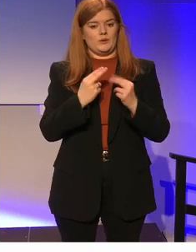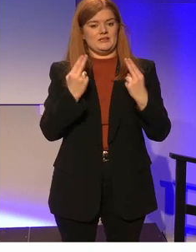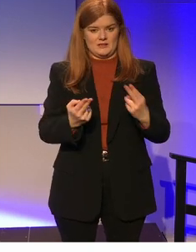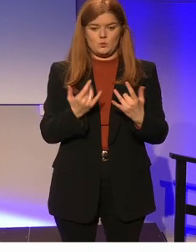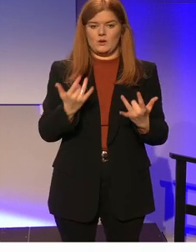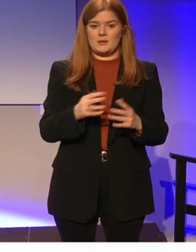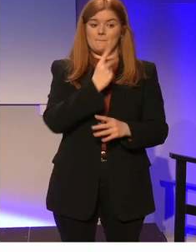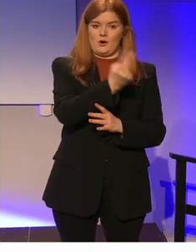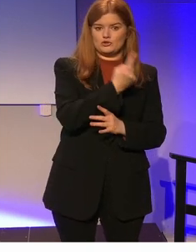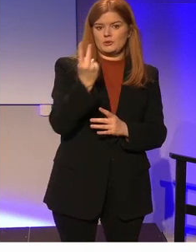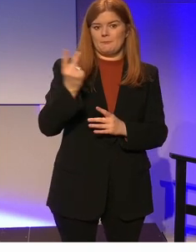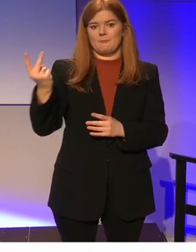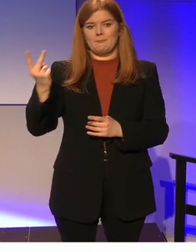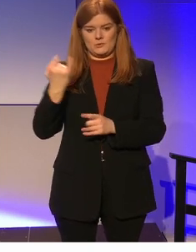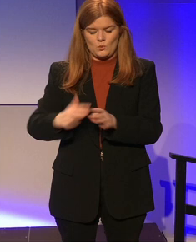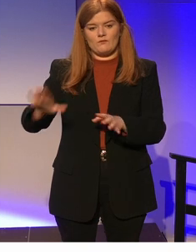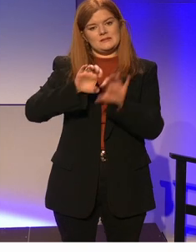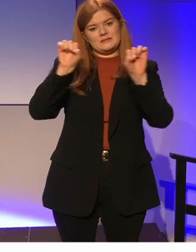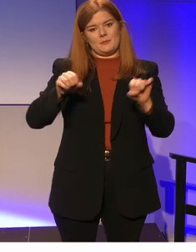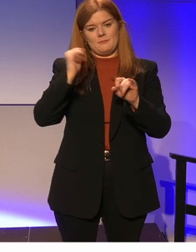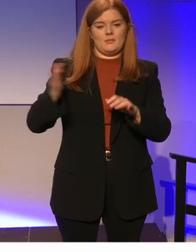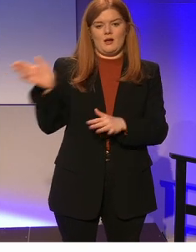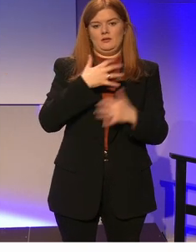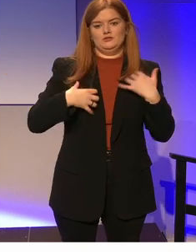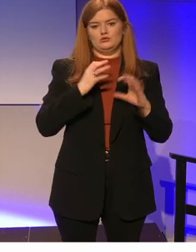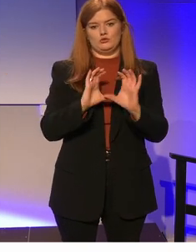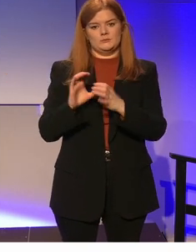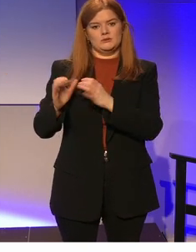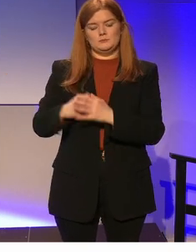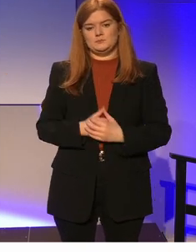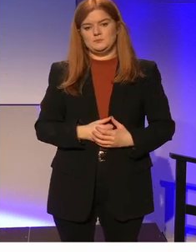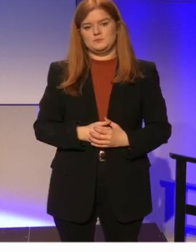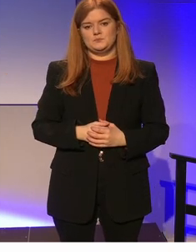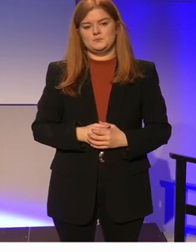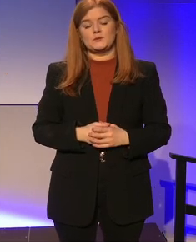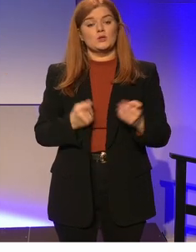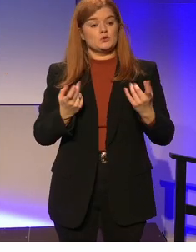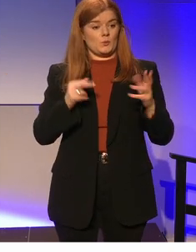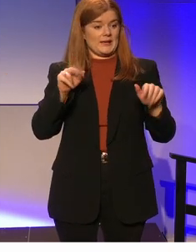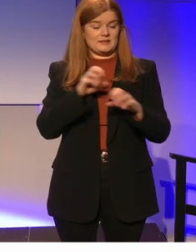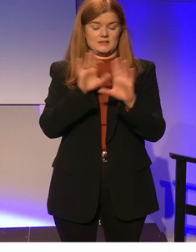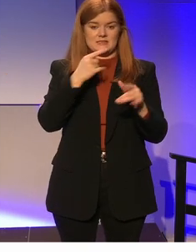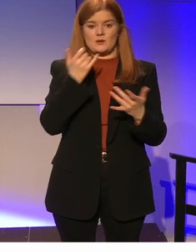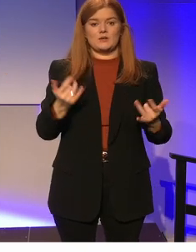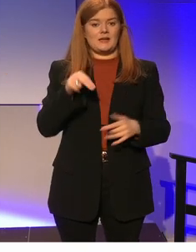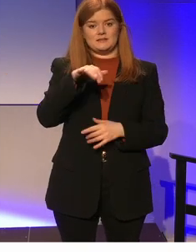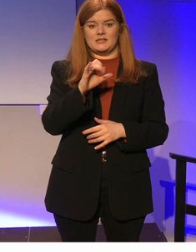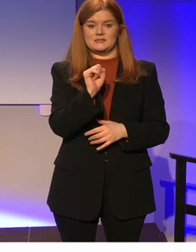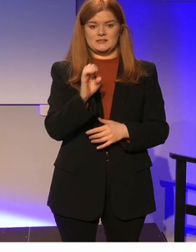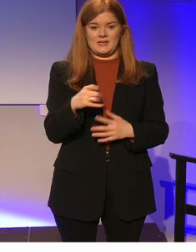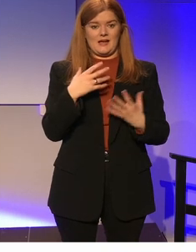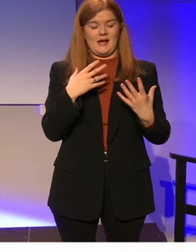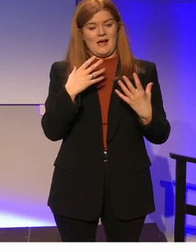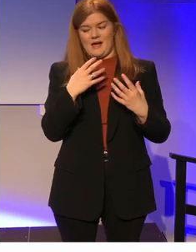was needed was partnership across the system by all stakeholders. And so we can say, you know, the NCSE